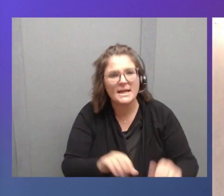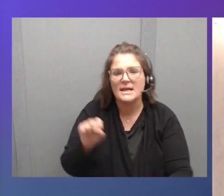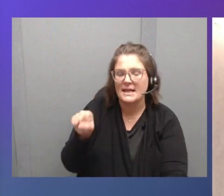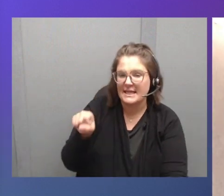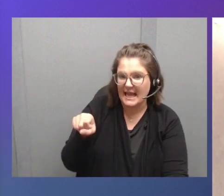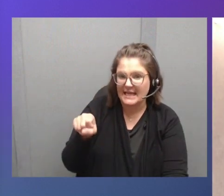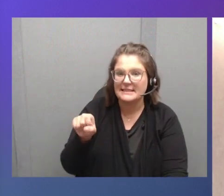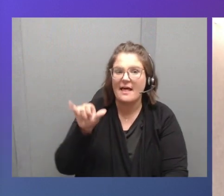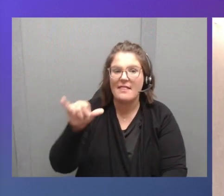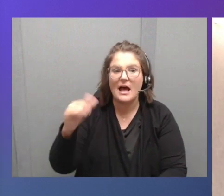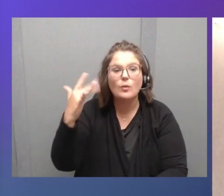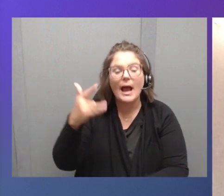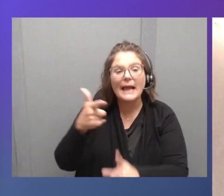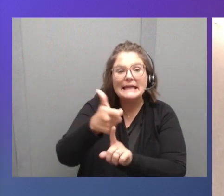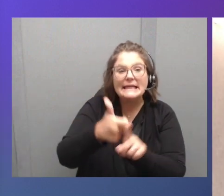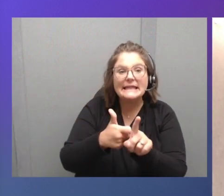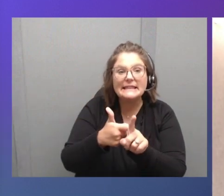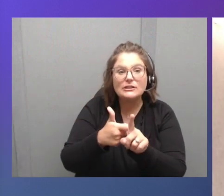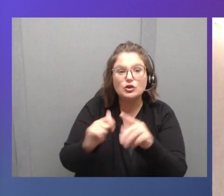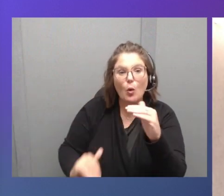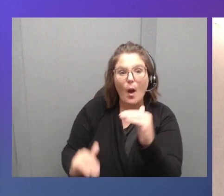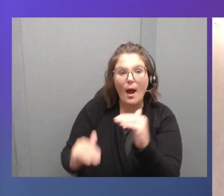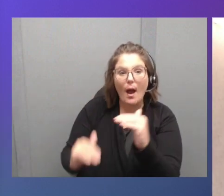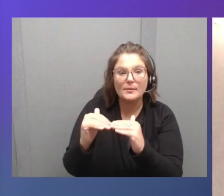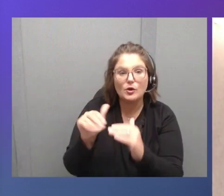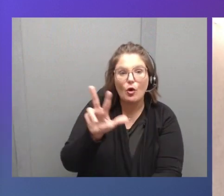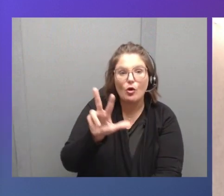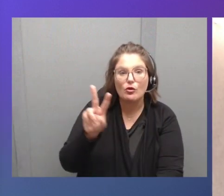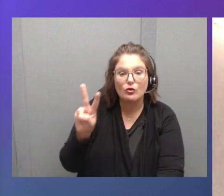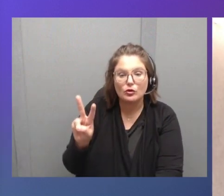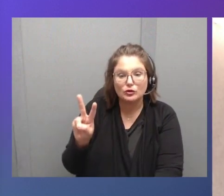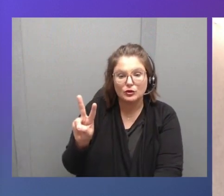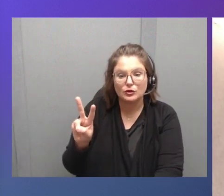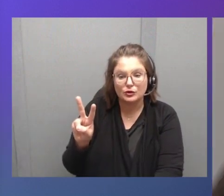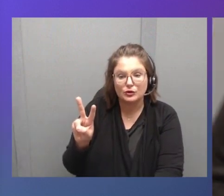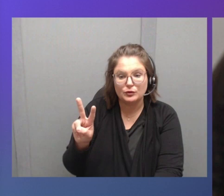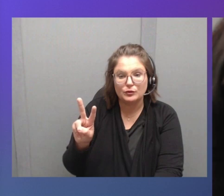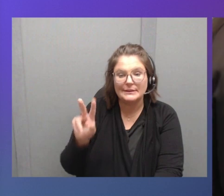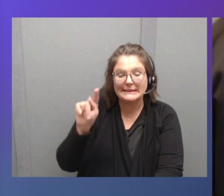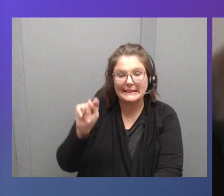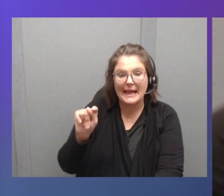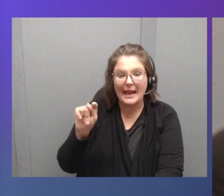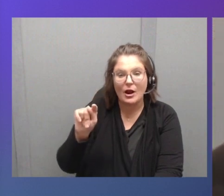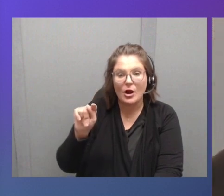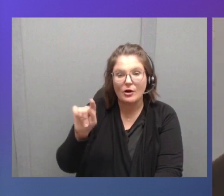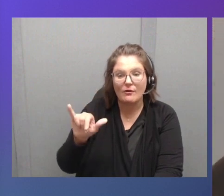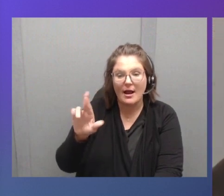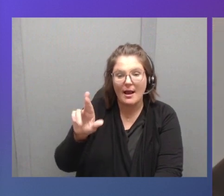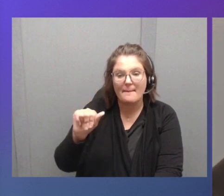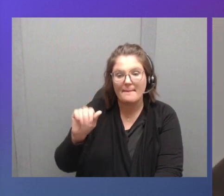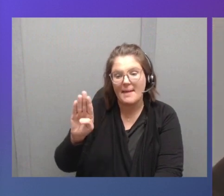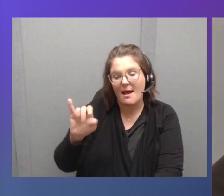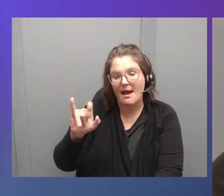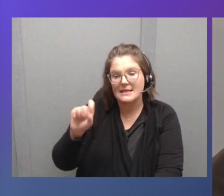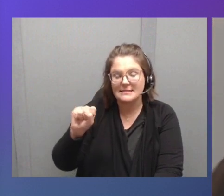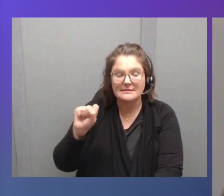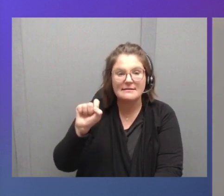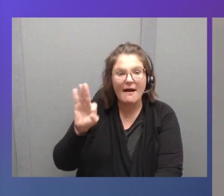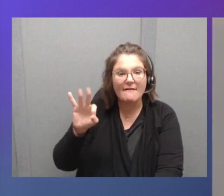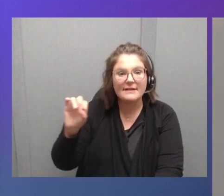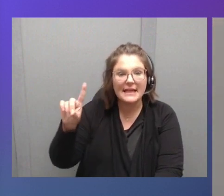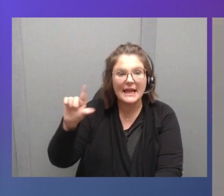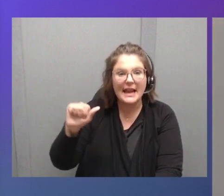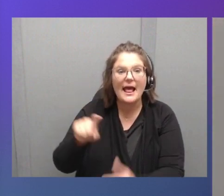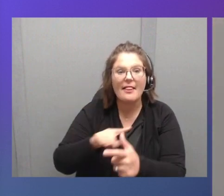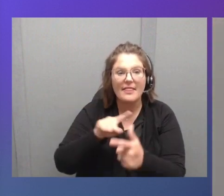devices can go all the way up to 32 terabytes of data. And now you can go to an upload station.